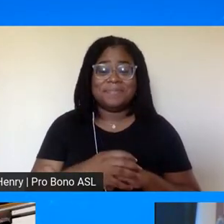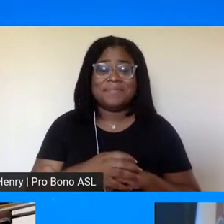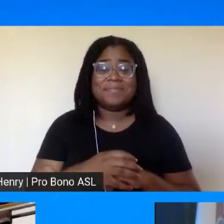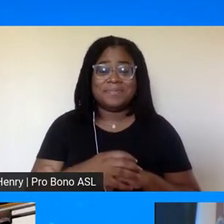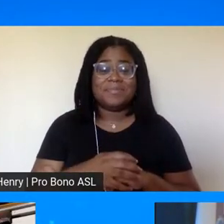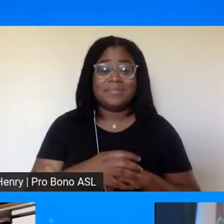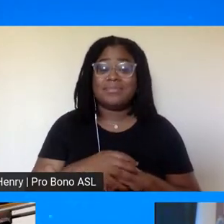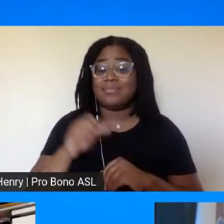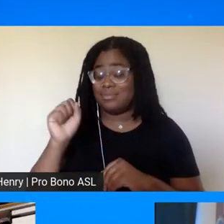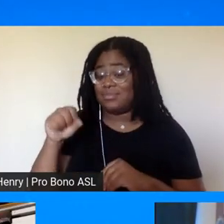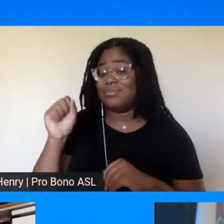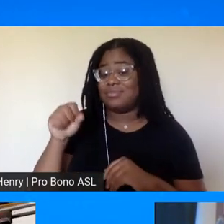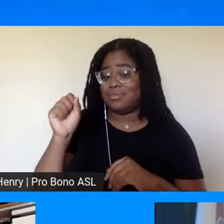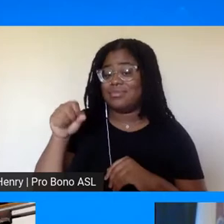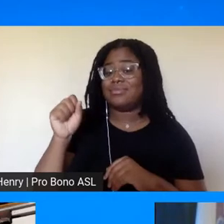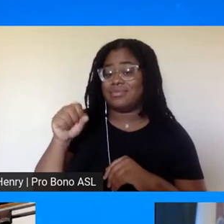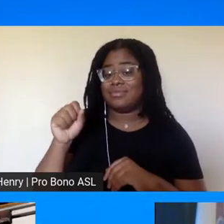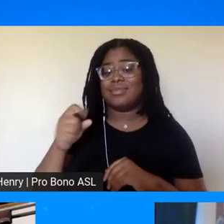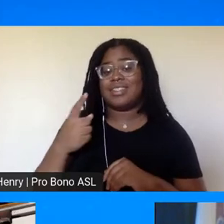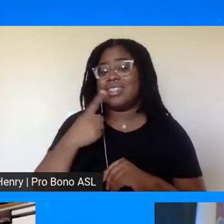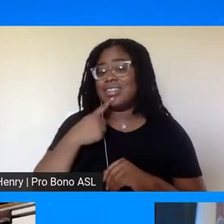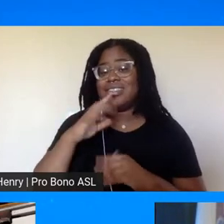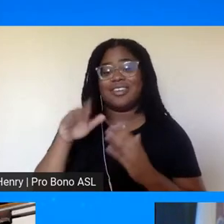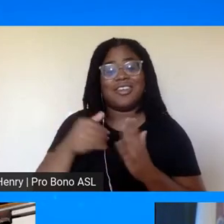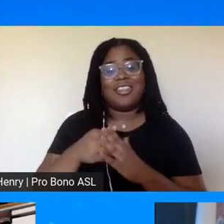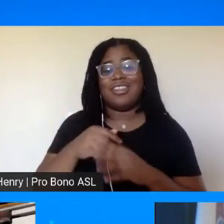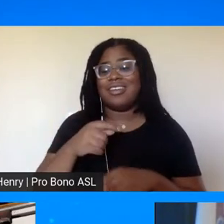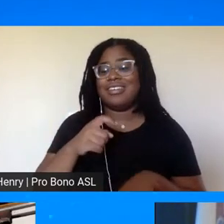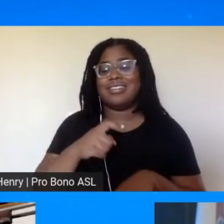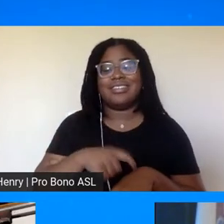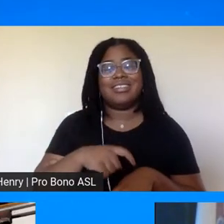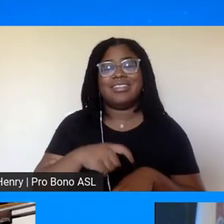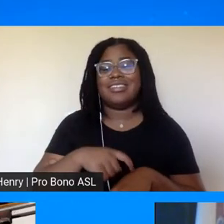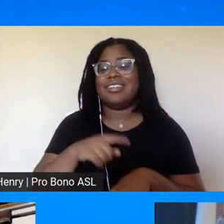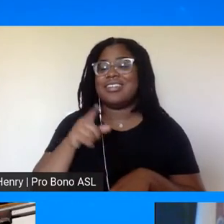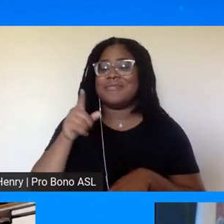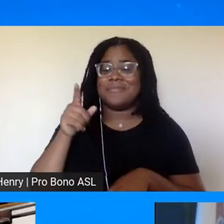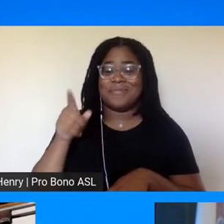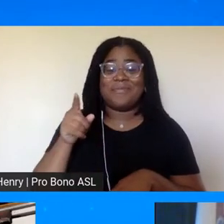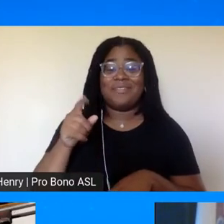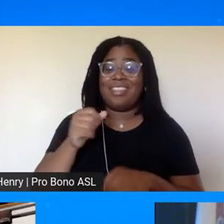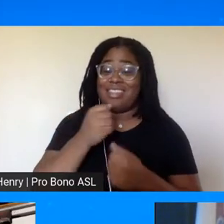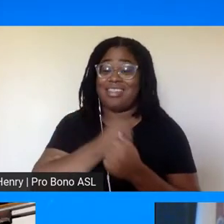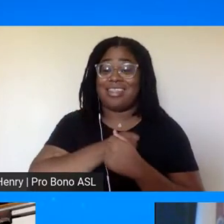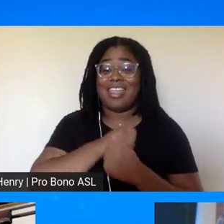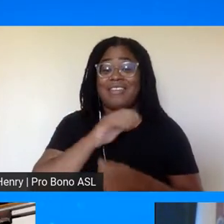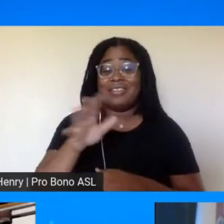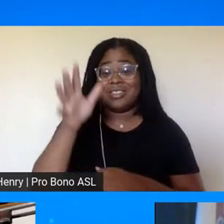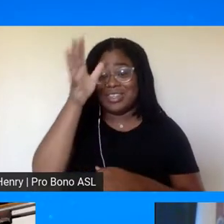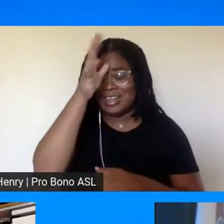tell people all the time i say that bernie's king loves her daddy but she loves her mama